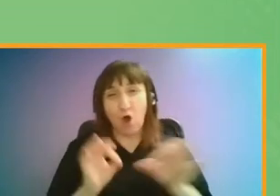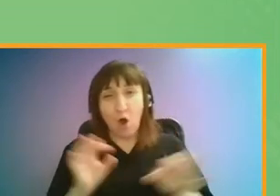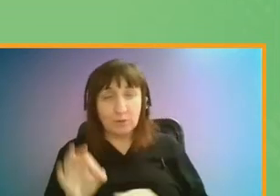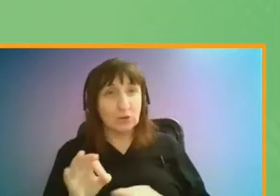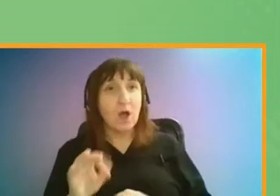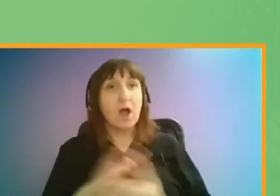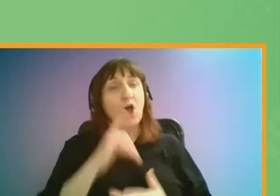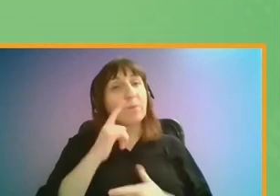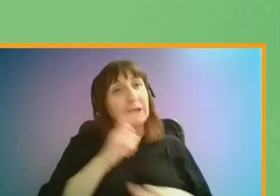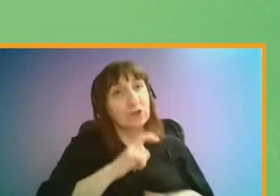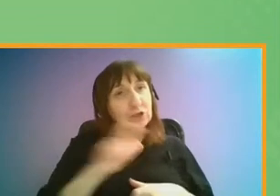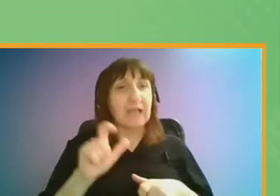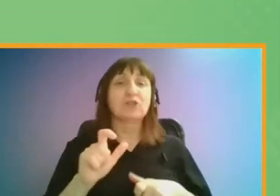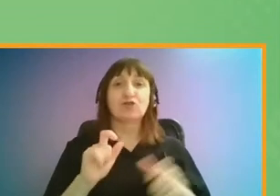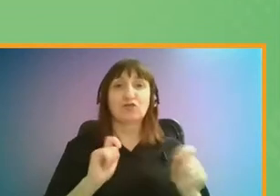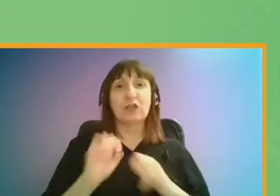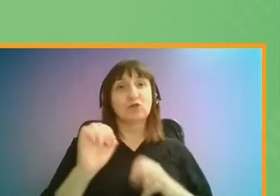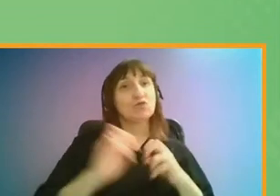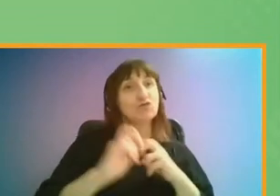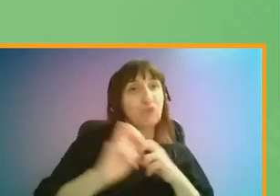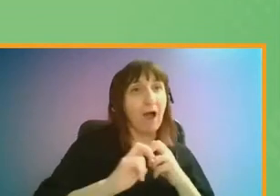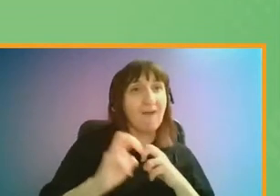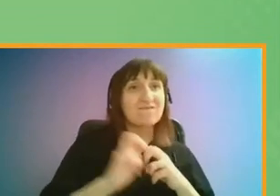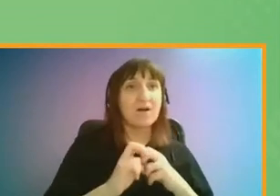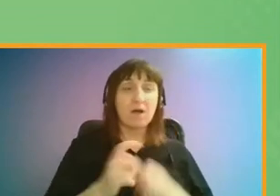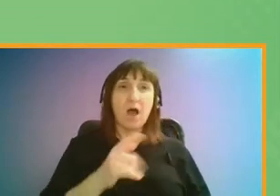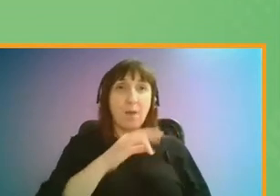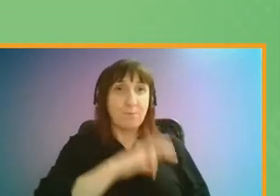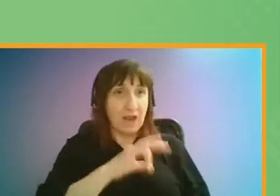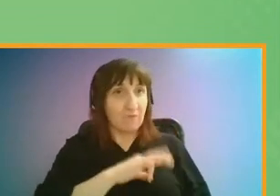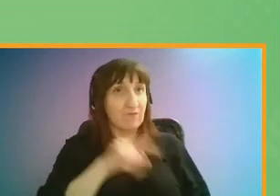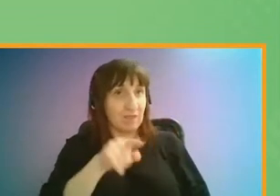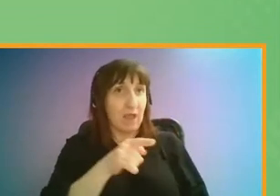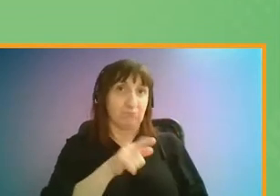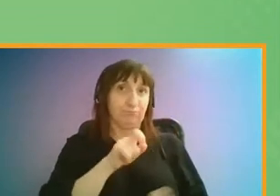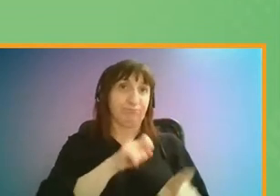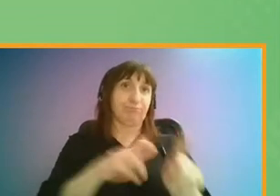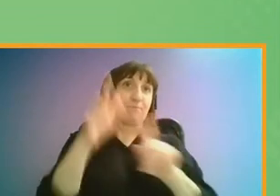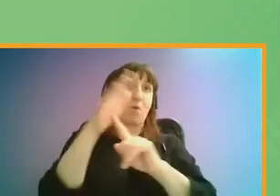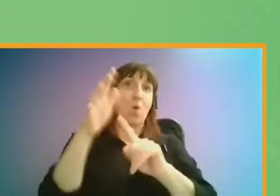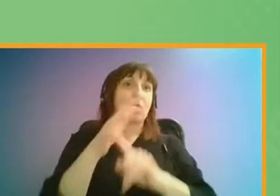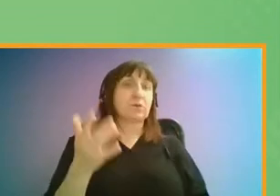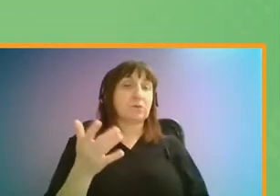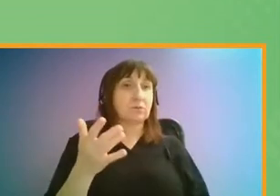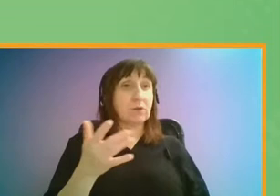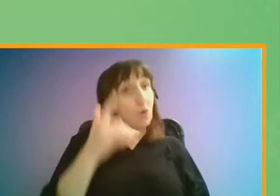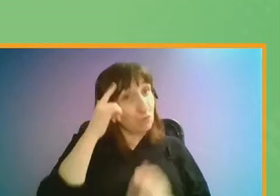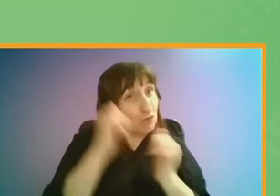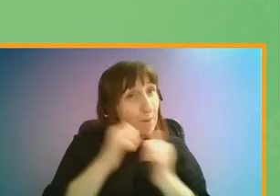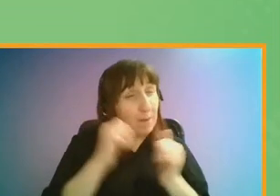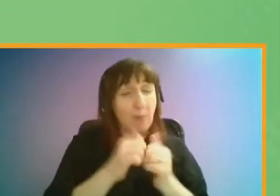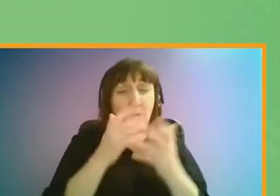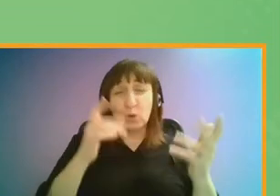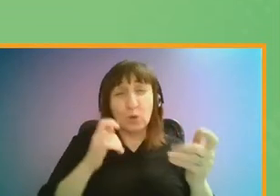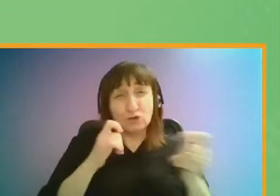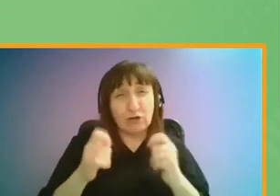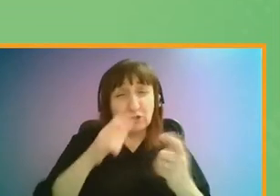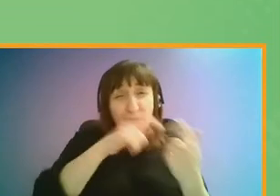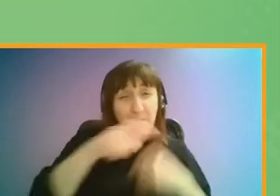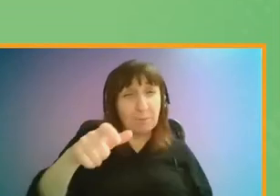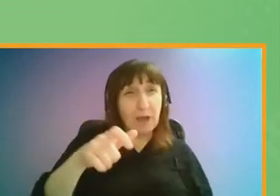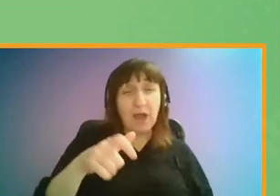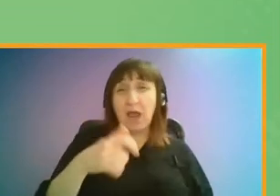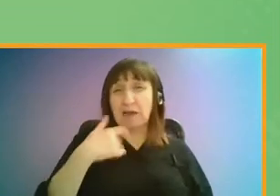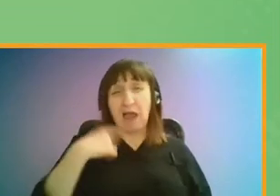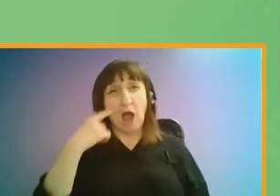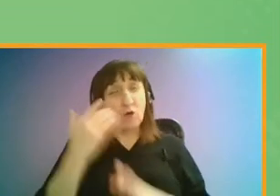allow people to continue the changes to their travel habits that benefit them the most. We also need to remember that, despite the huge changes for some, many people